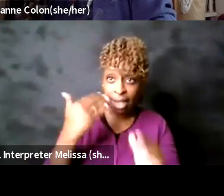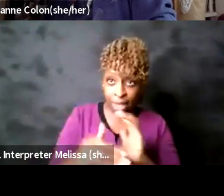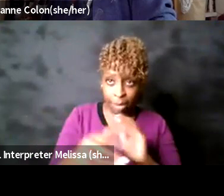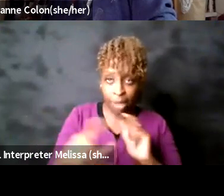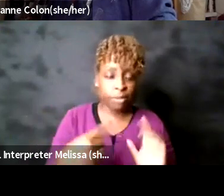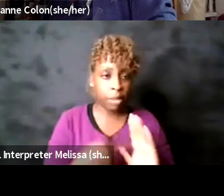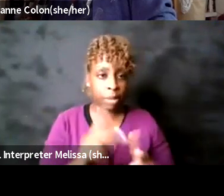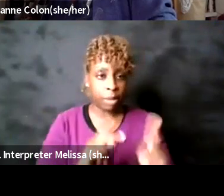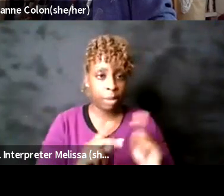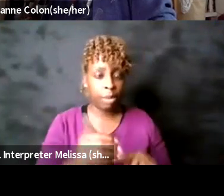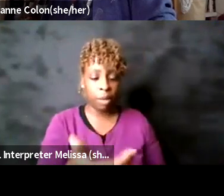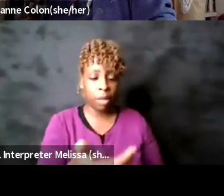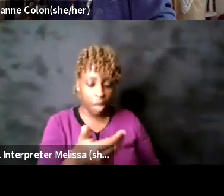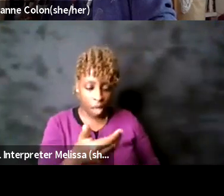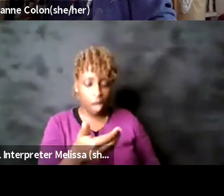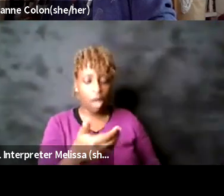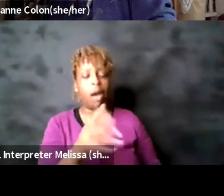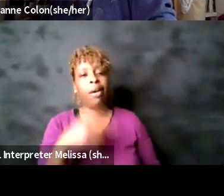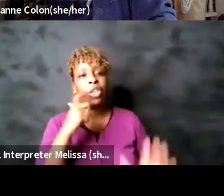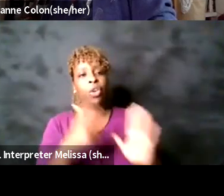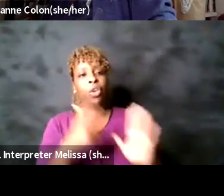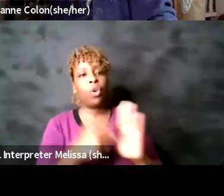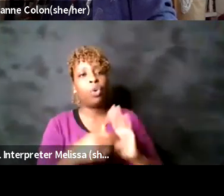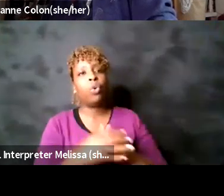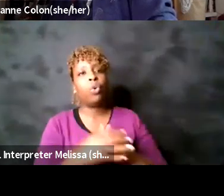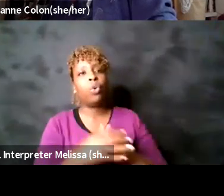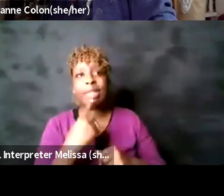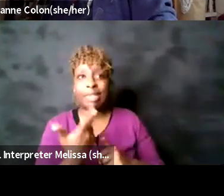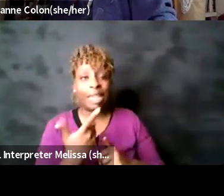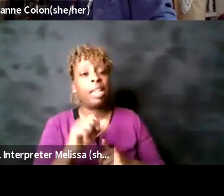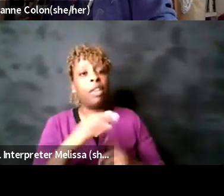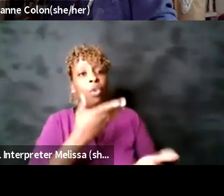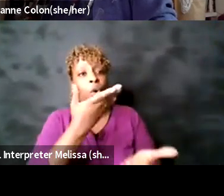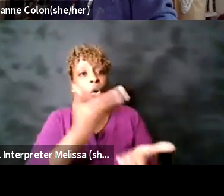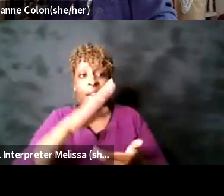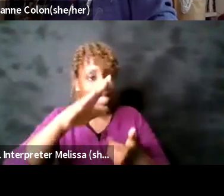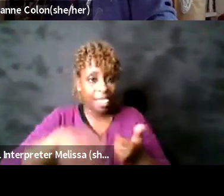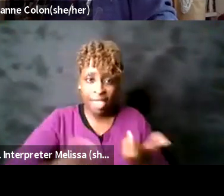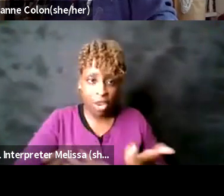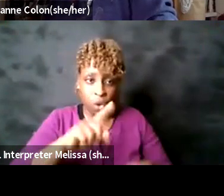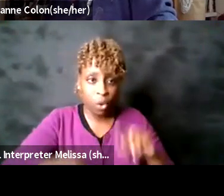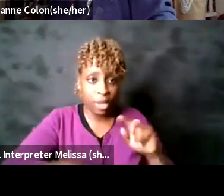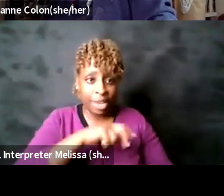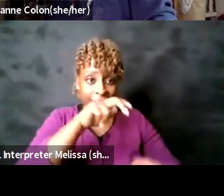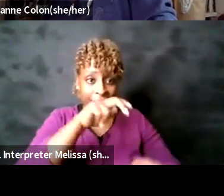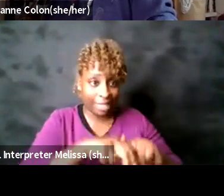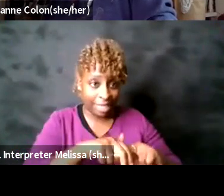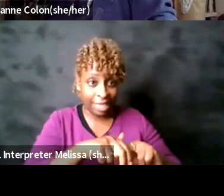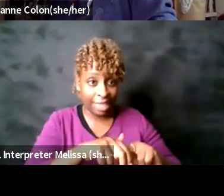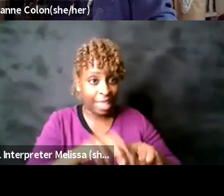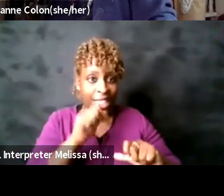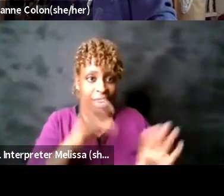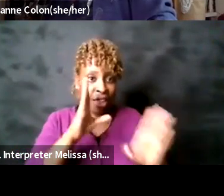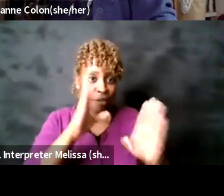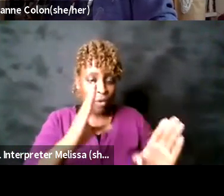the information about no late seating it gives them time to focus on something else they're not looking at me they're not getting continually escalated they're focused on a new